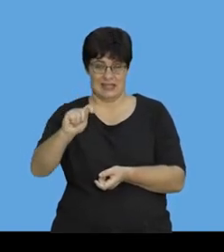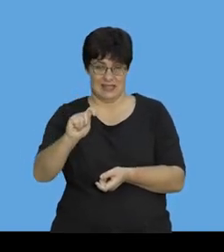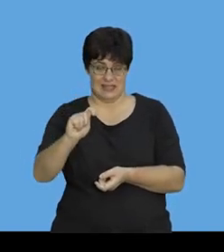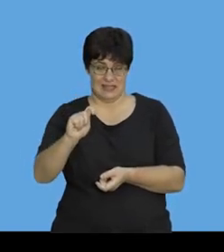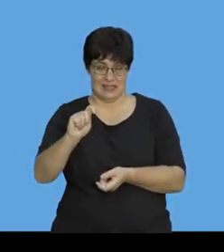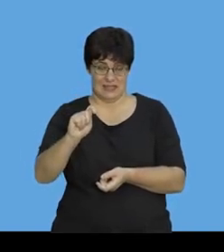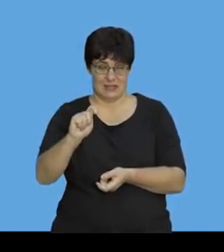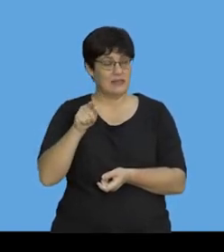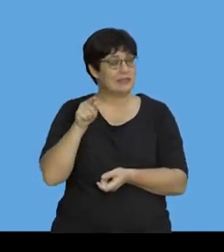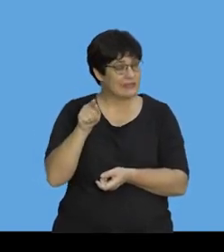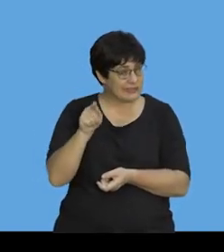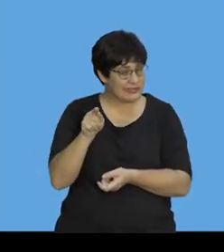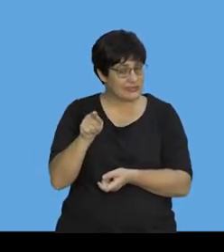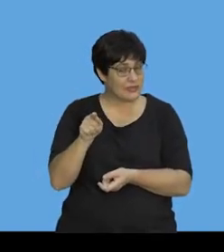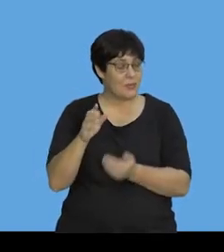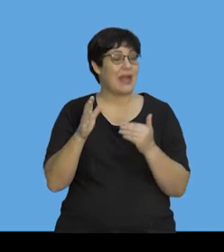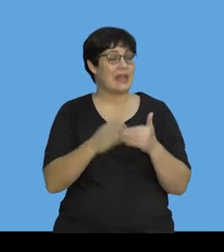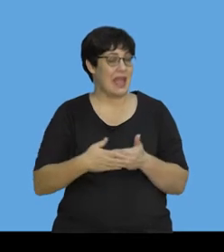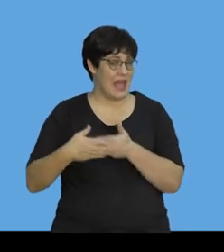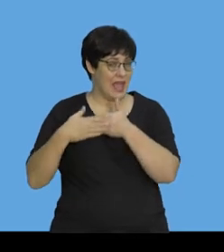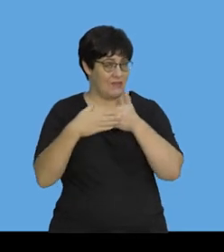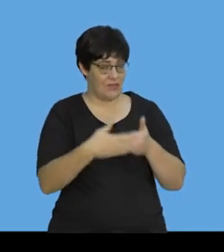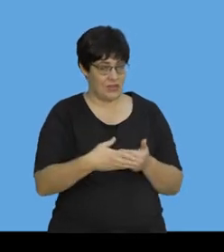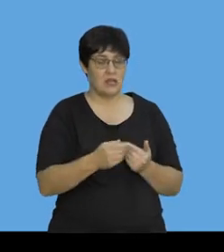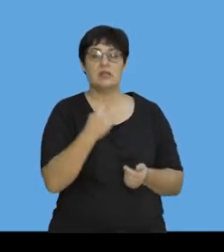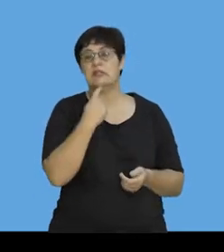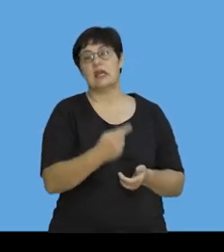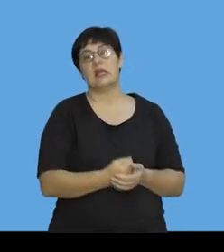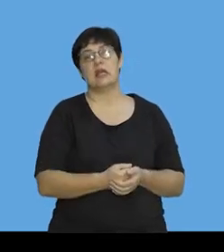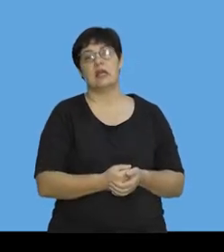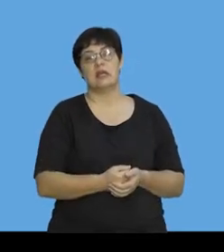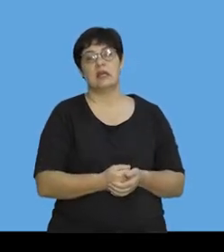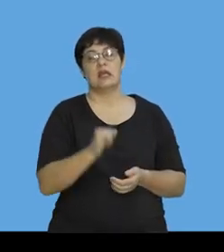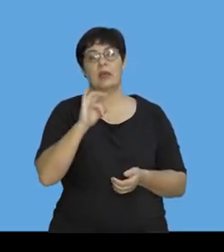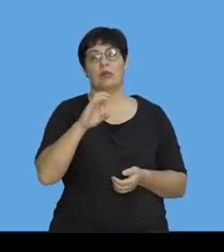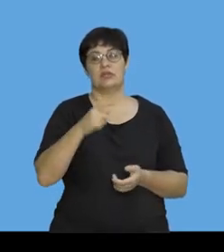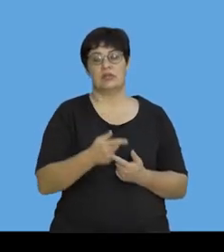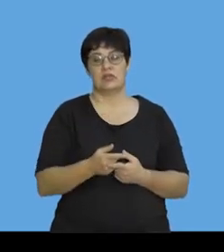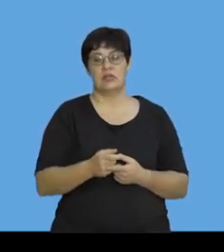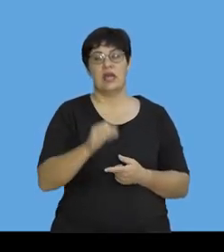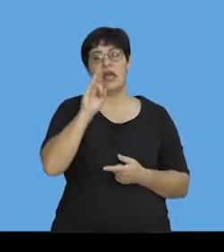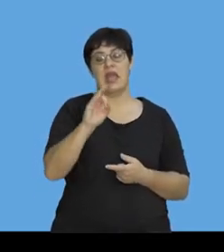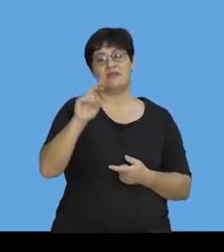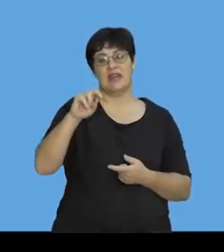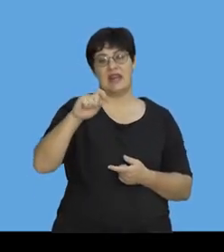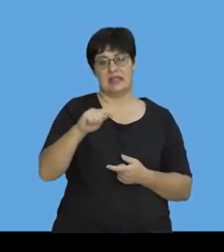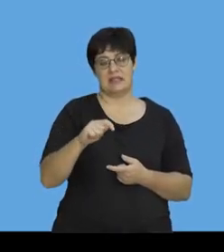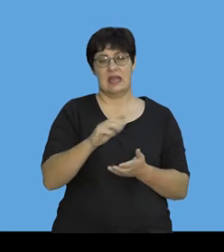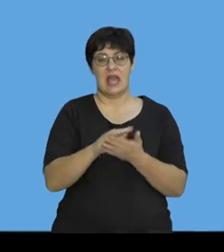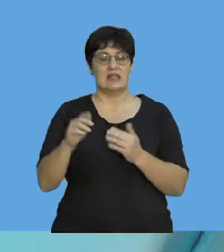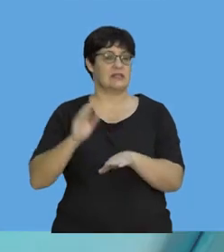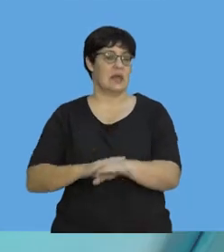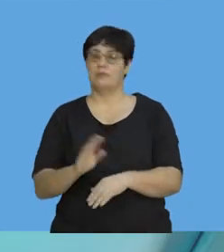Please be careful with this definition. I often get told that impulse is F net in time.